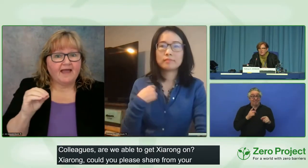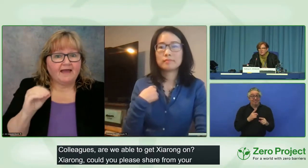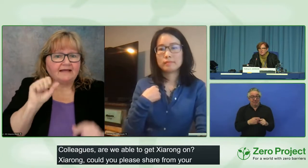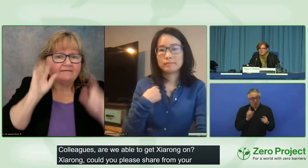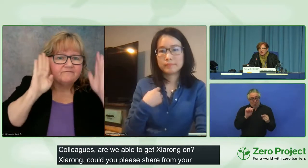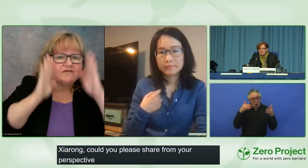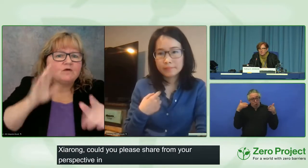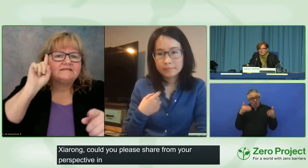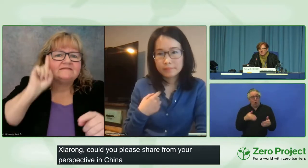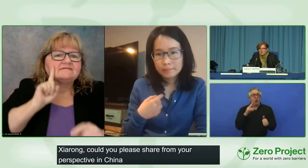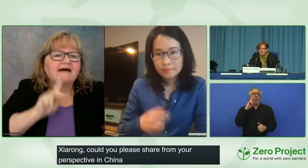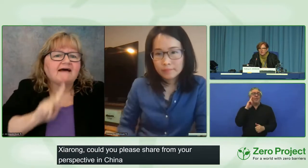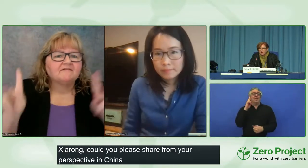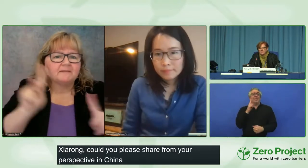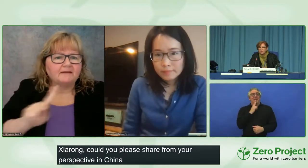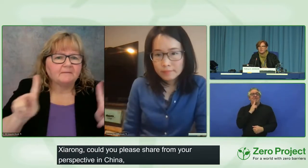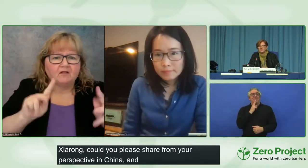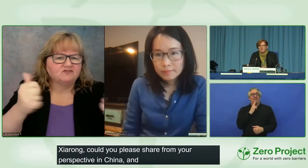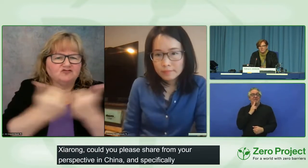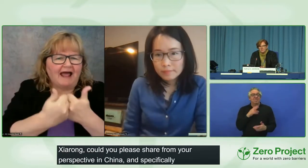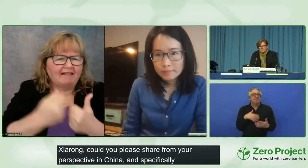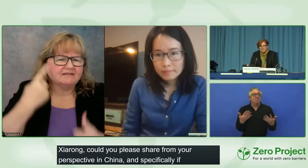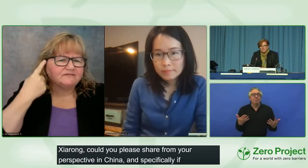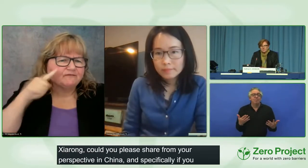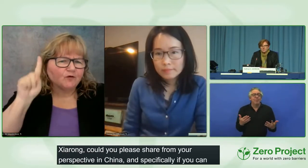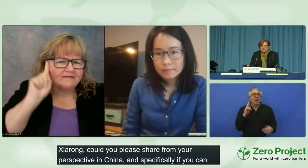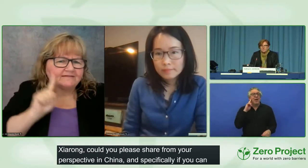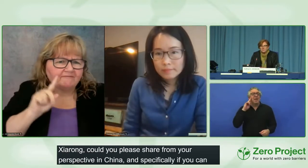the challenges that confront the deaf community in China?